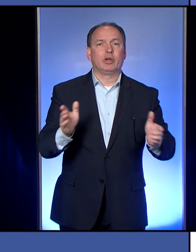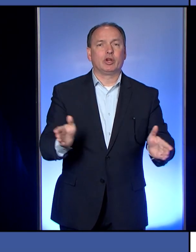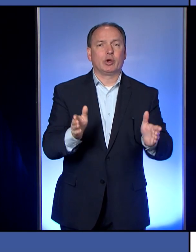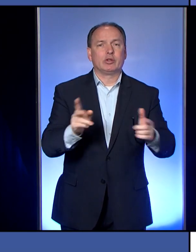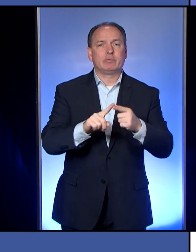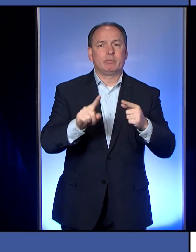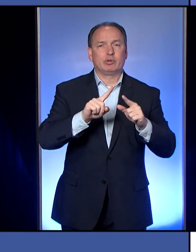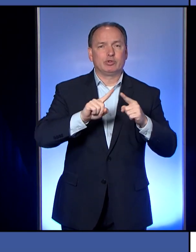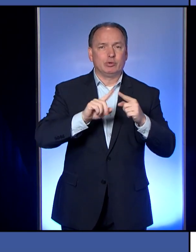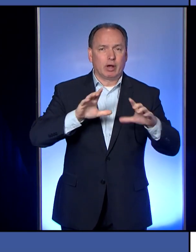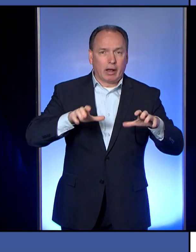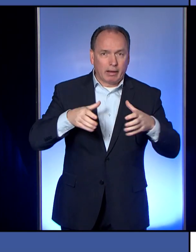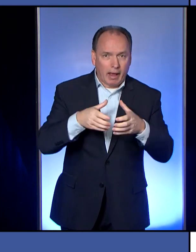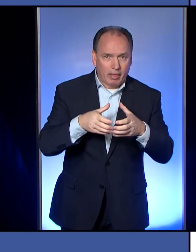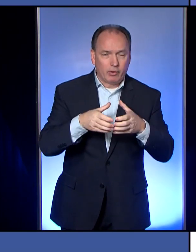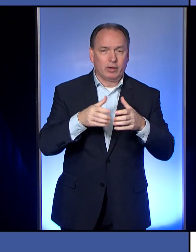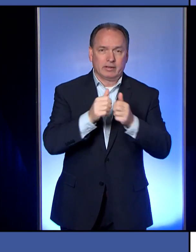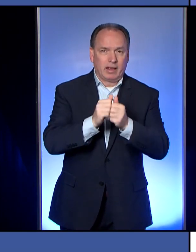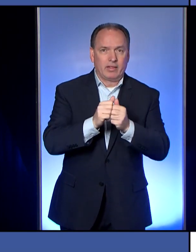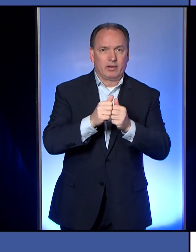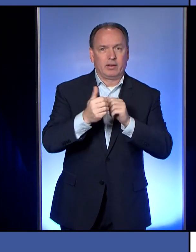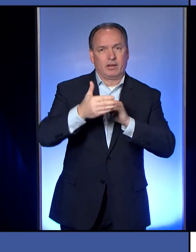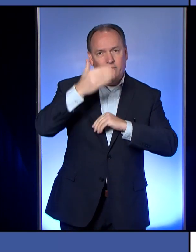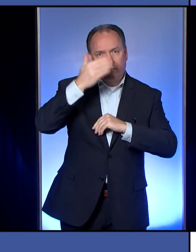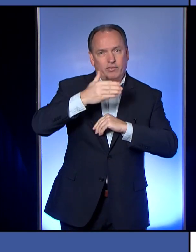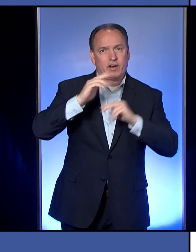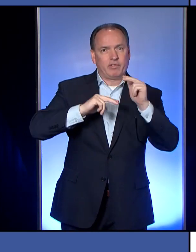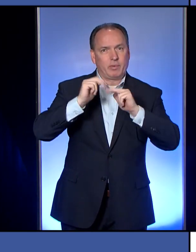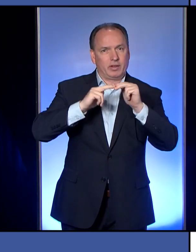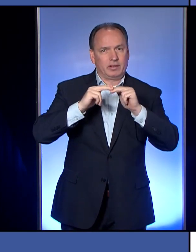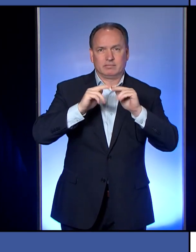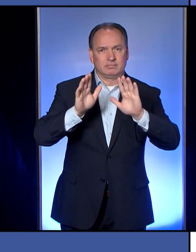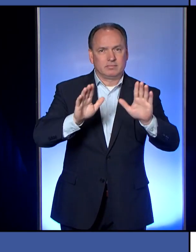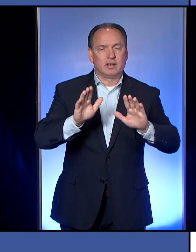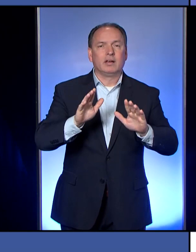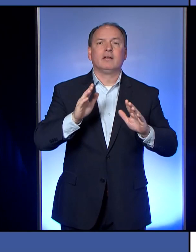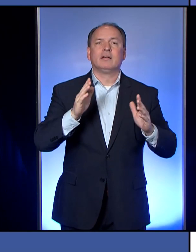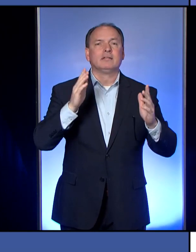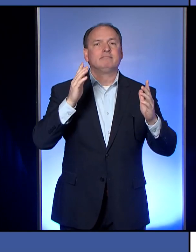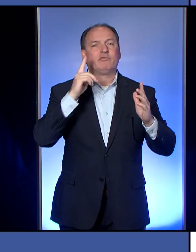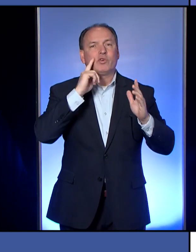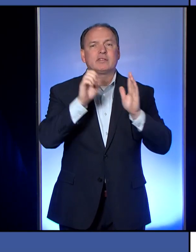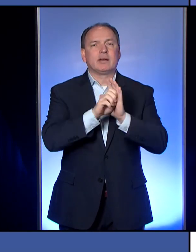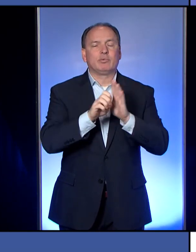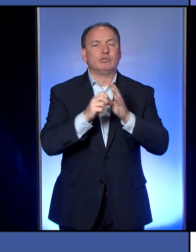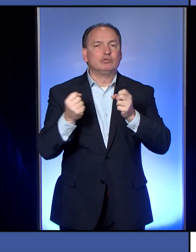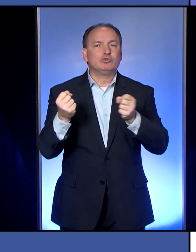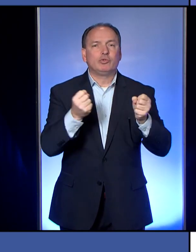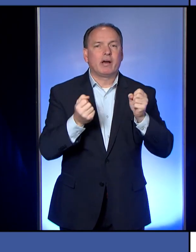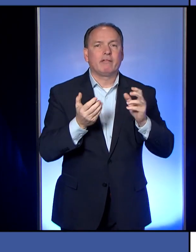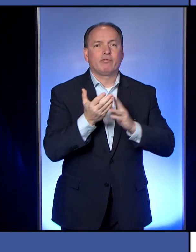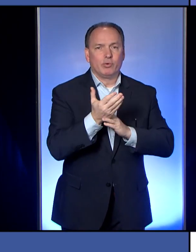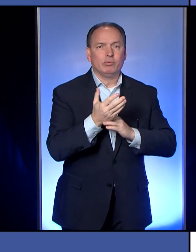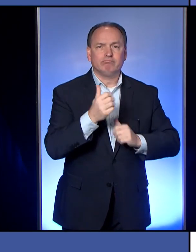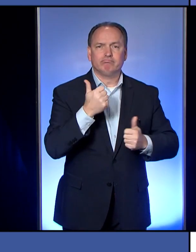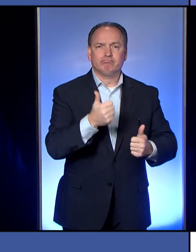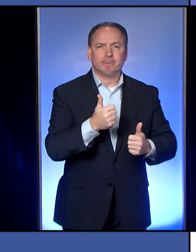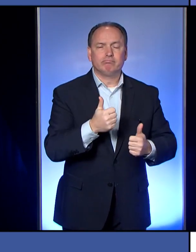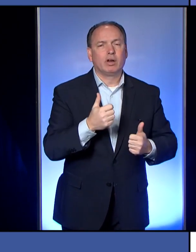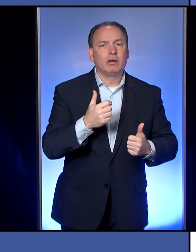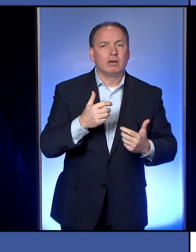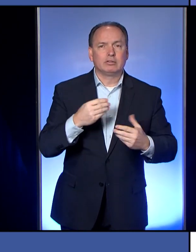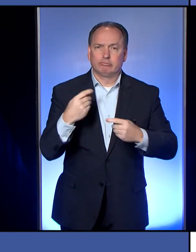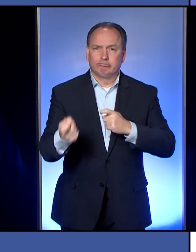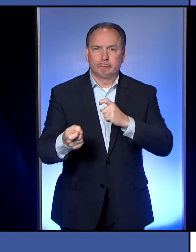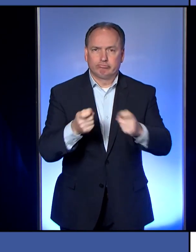in front of your place of worship. Set up a drive-through operation to distribute those palms. And ensure that